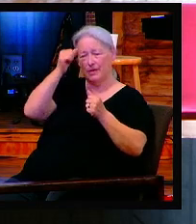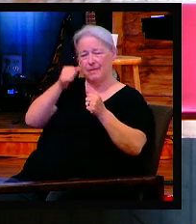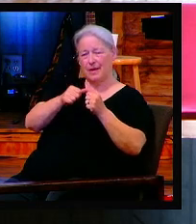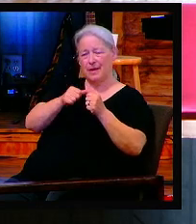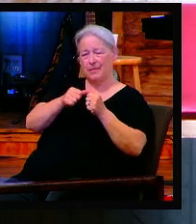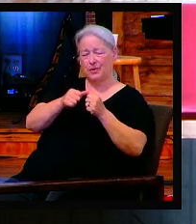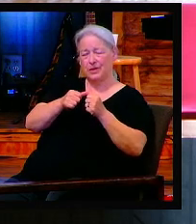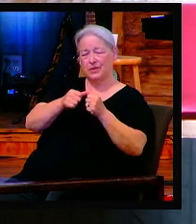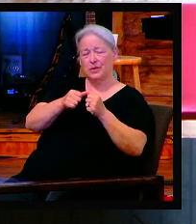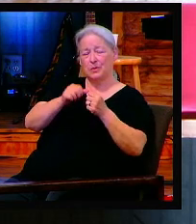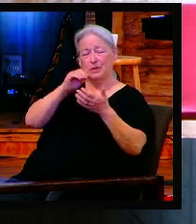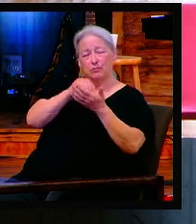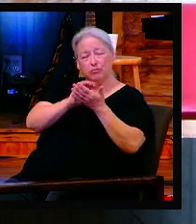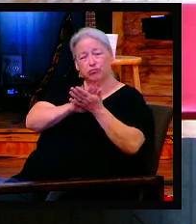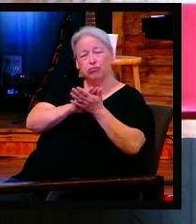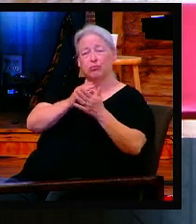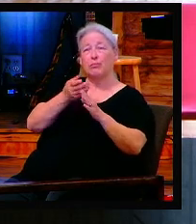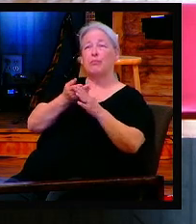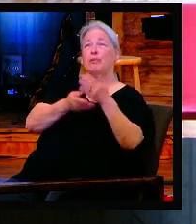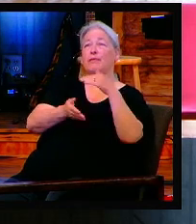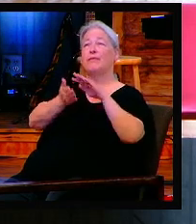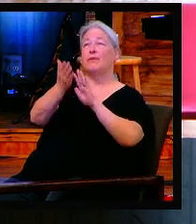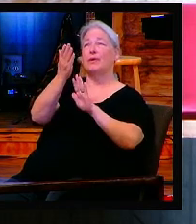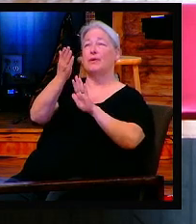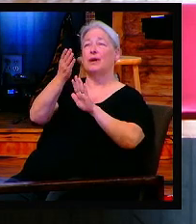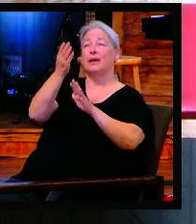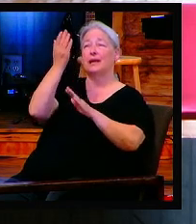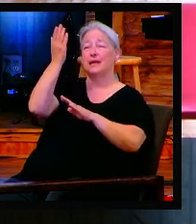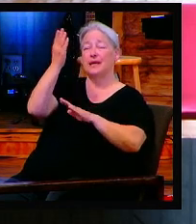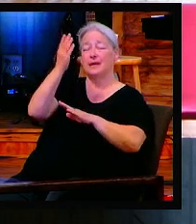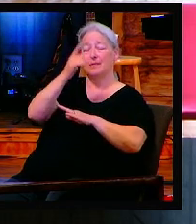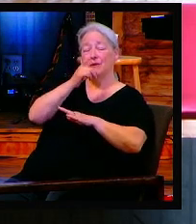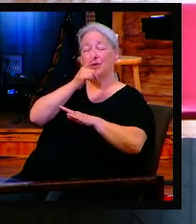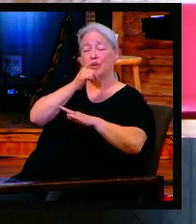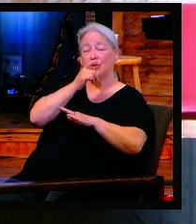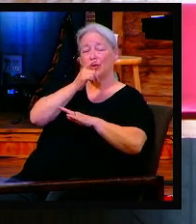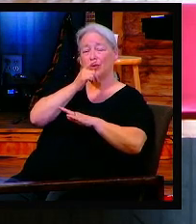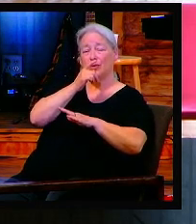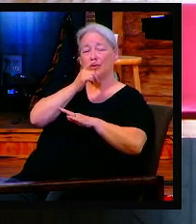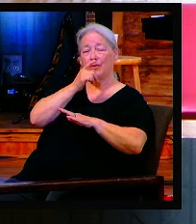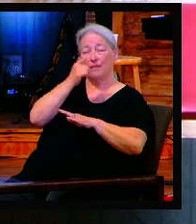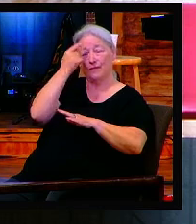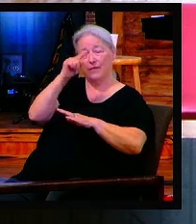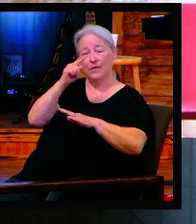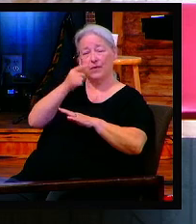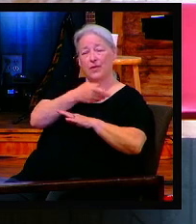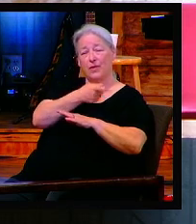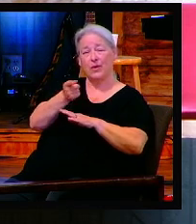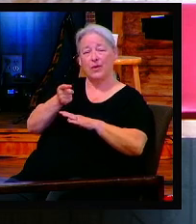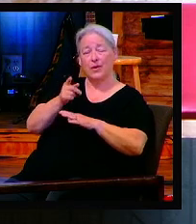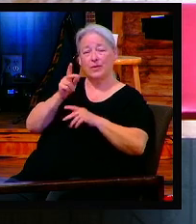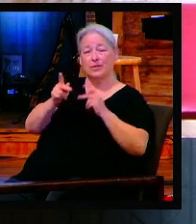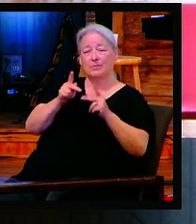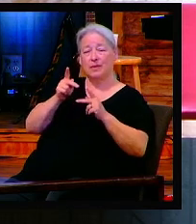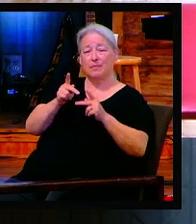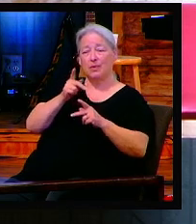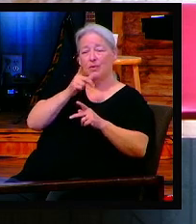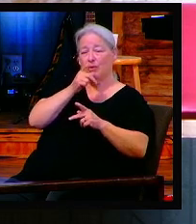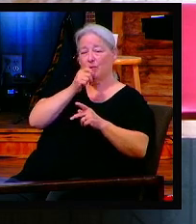who fear the Lord. I not only want to be in the book of life, I want to be in the book of remembrance. Amen.